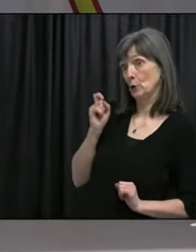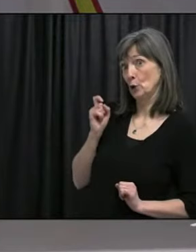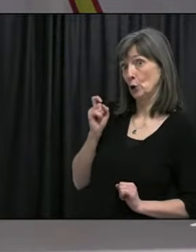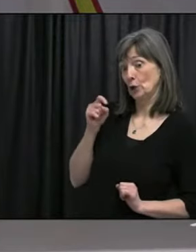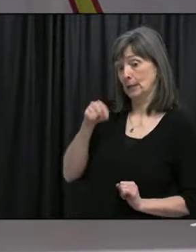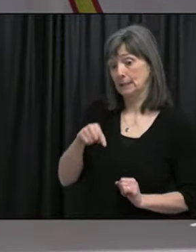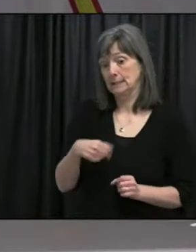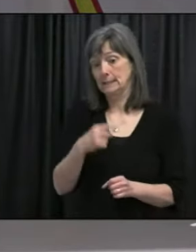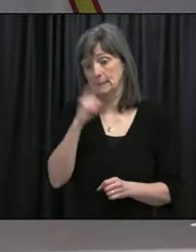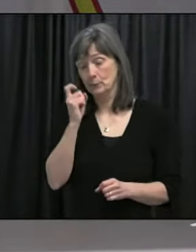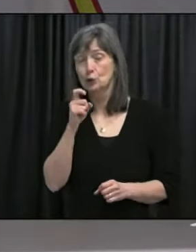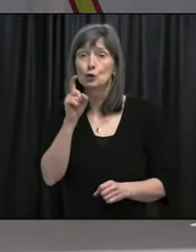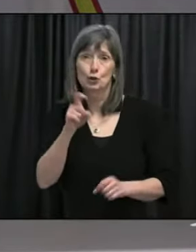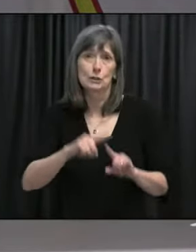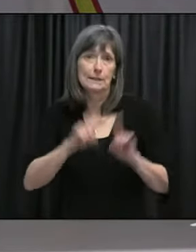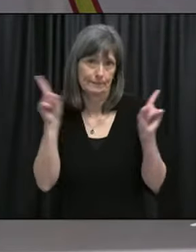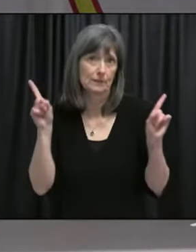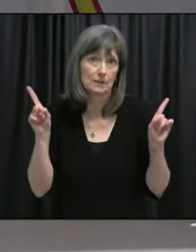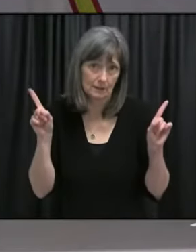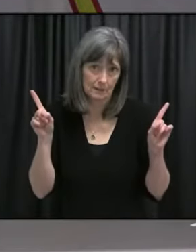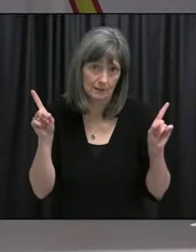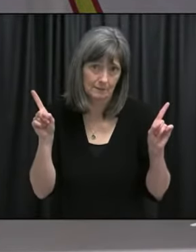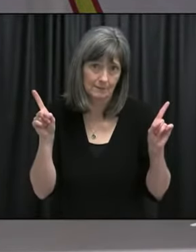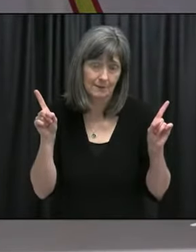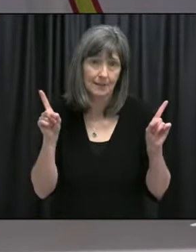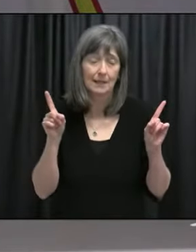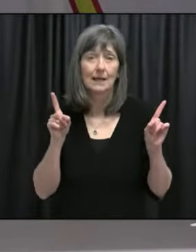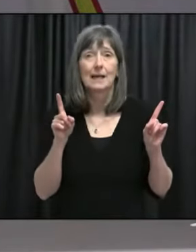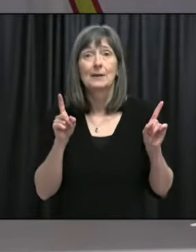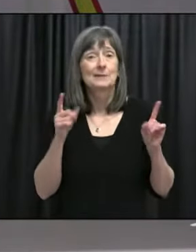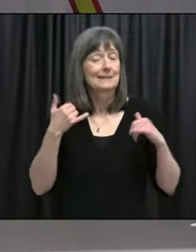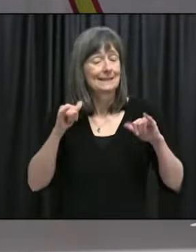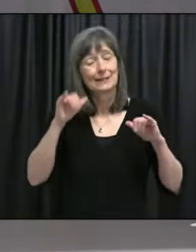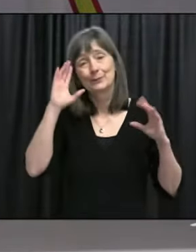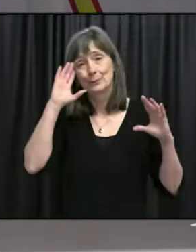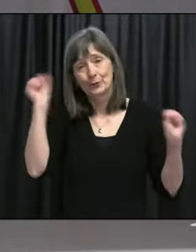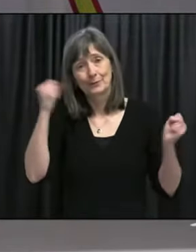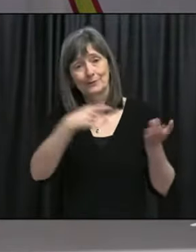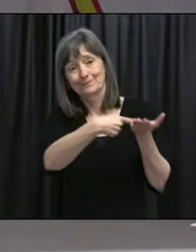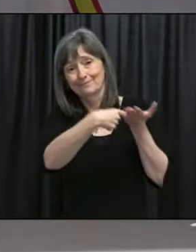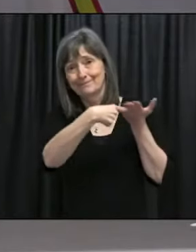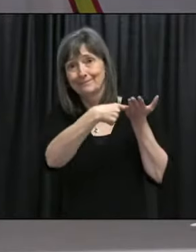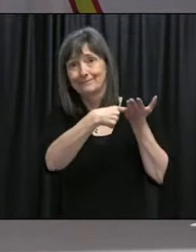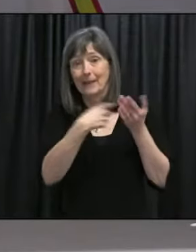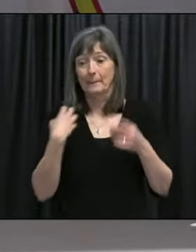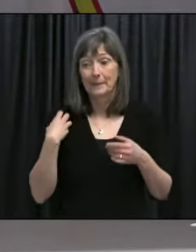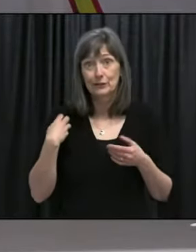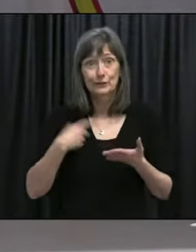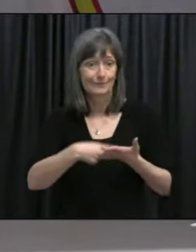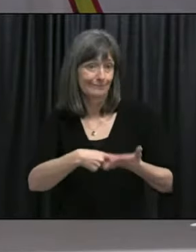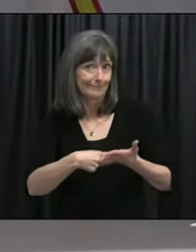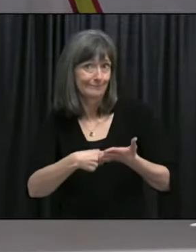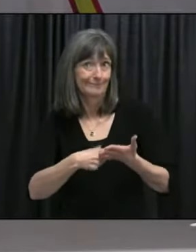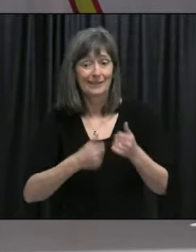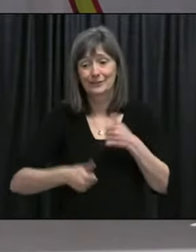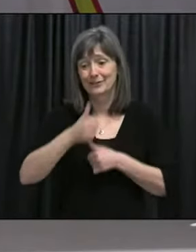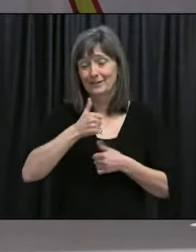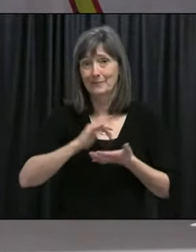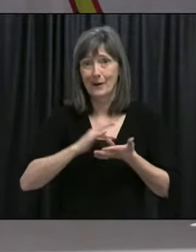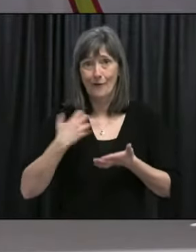Uh, and, but these are all, uh, things that the premiers are discussing. I'm sure these conversations are ongoing at the minister's table and the chief medical